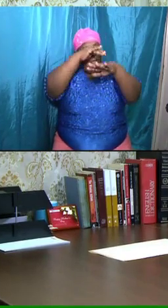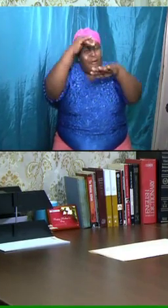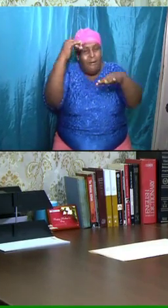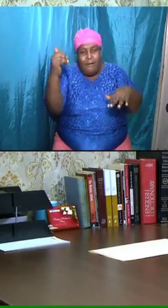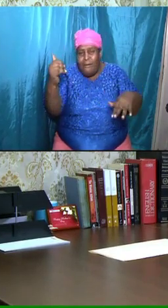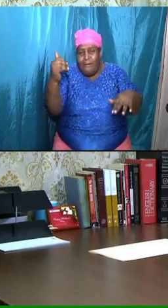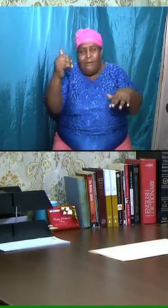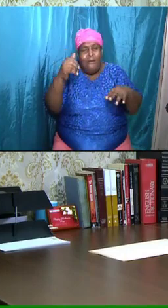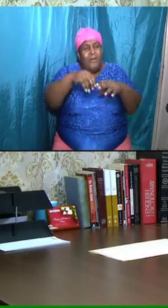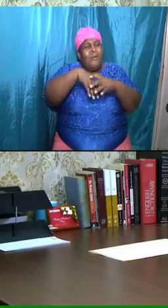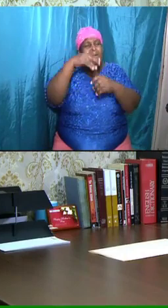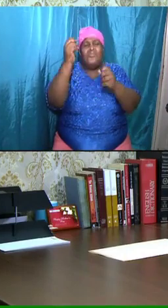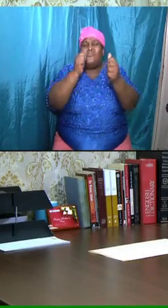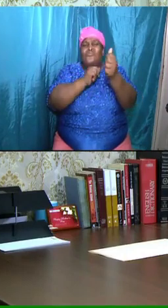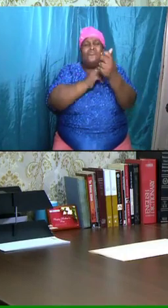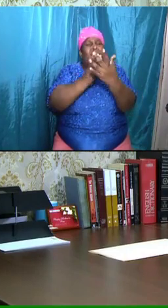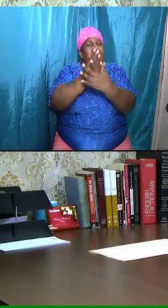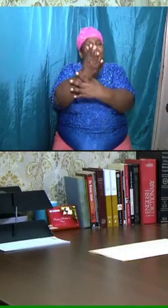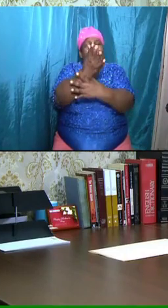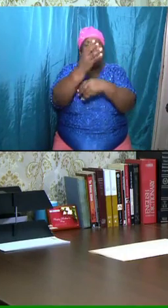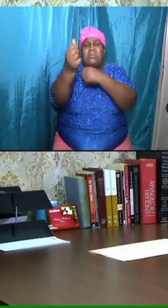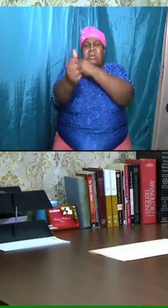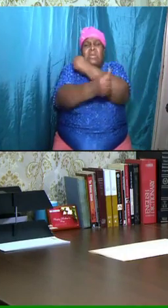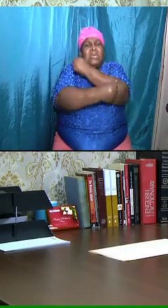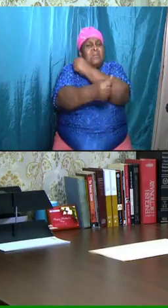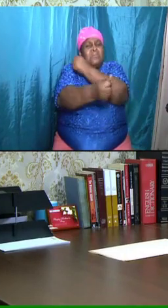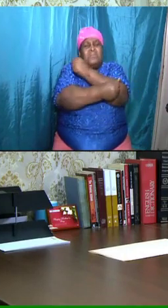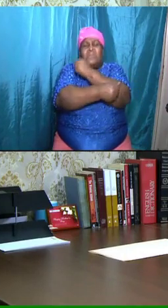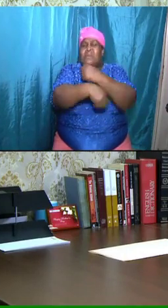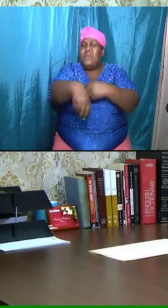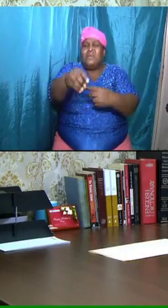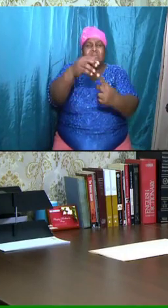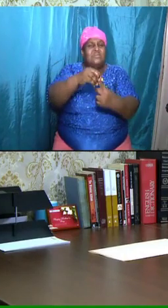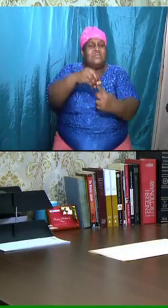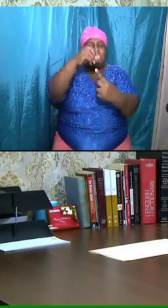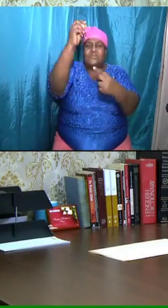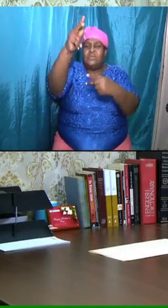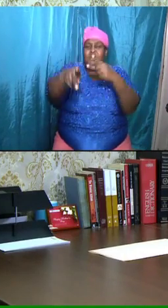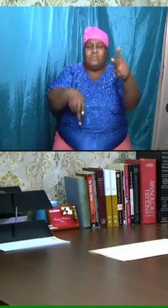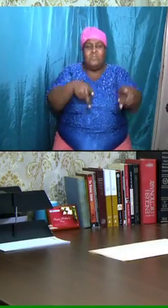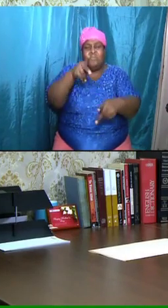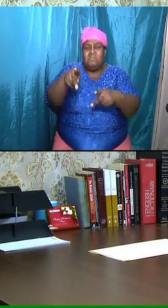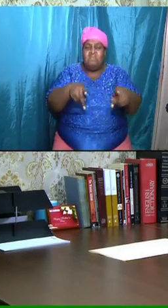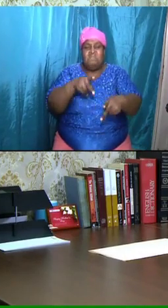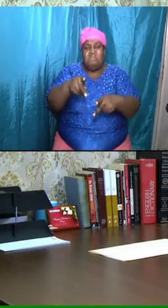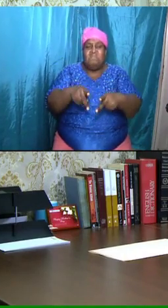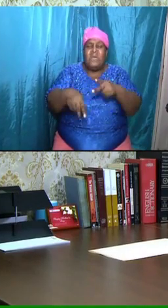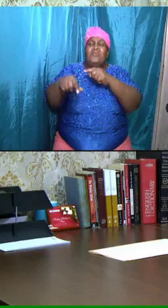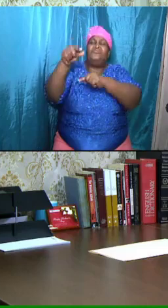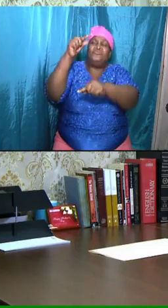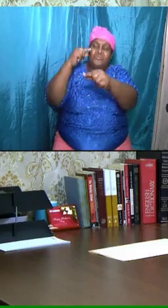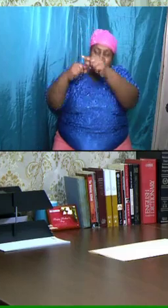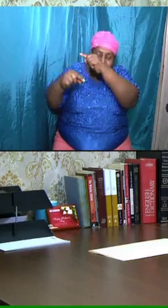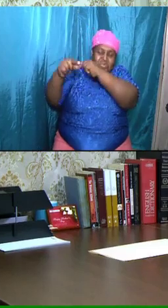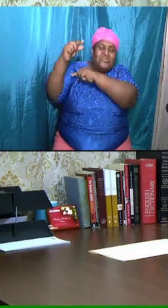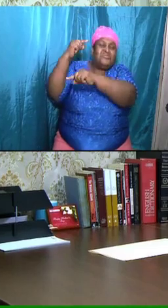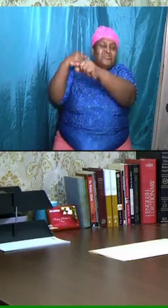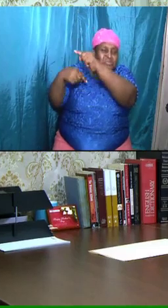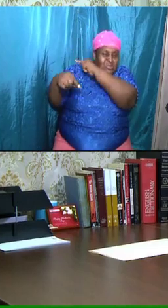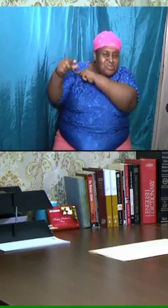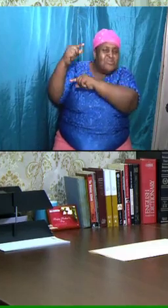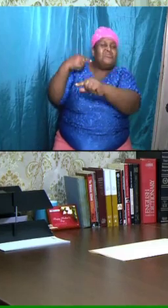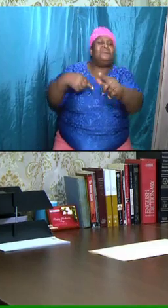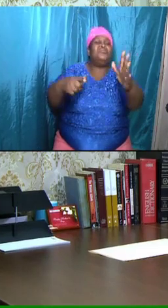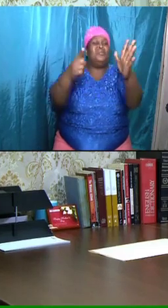Abraham this special people. And through the seed of Abraham coming all the way down, the law was given to them